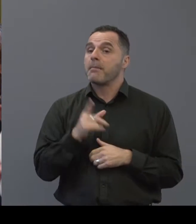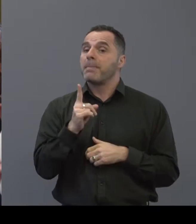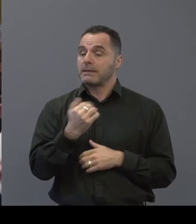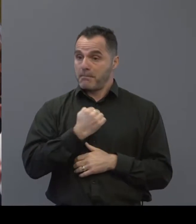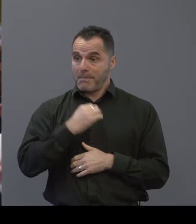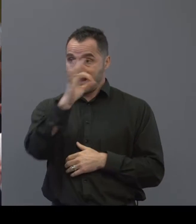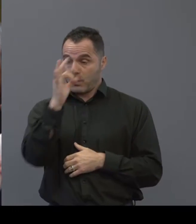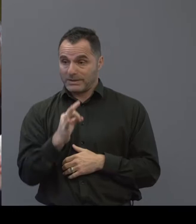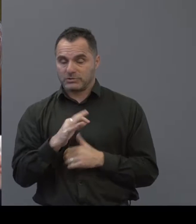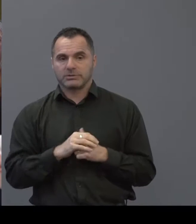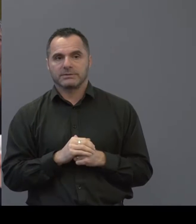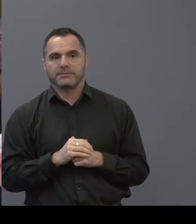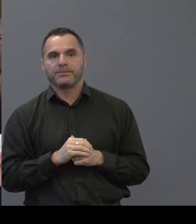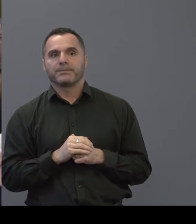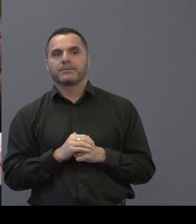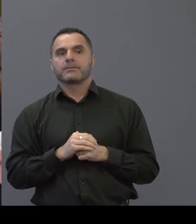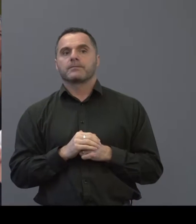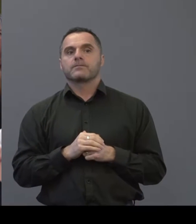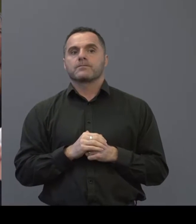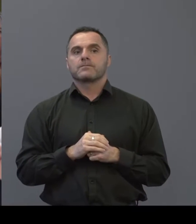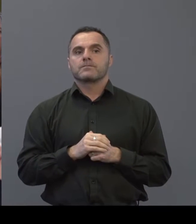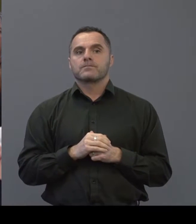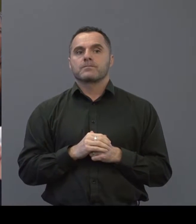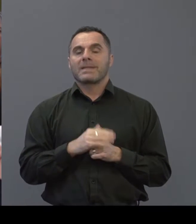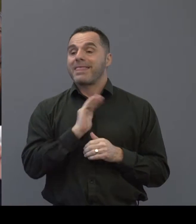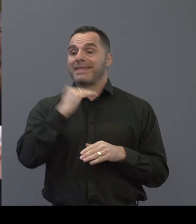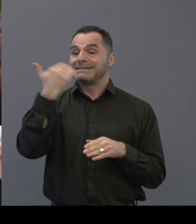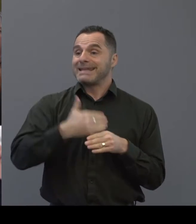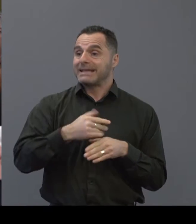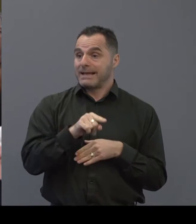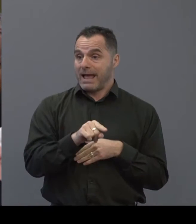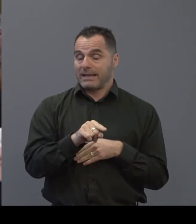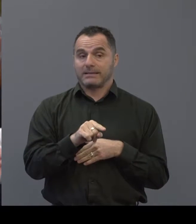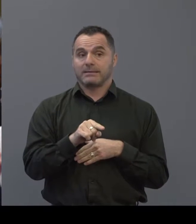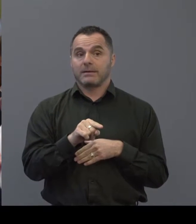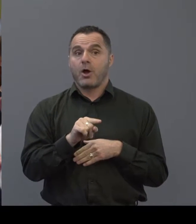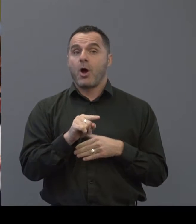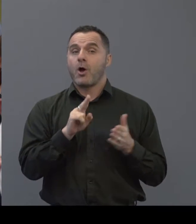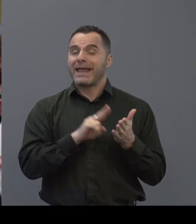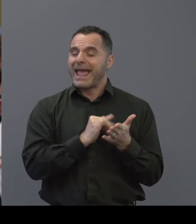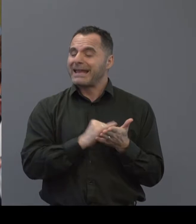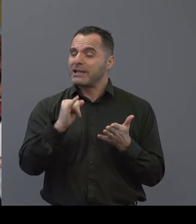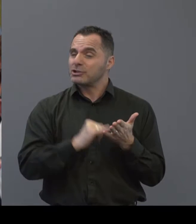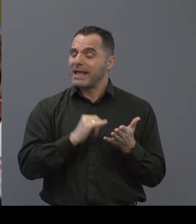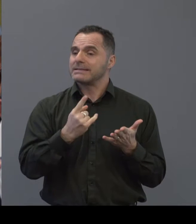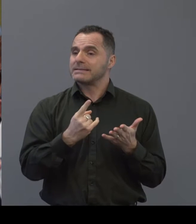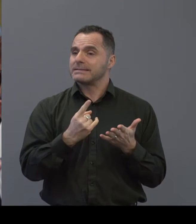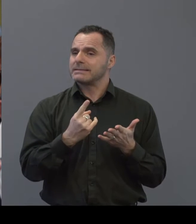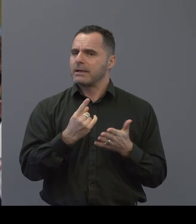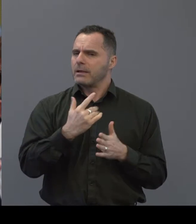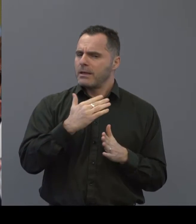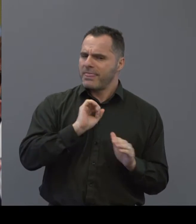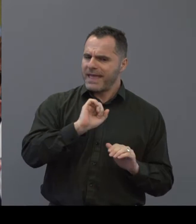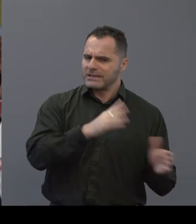question i had was about the deadline that nhs england might put on the services it actually commissions itself for them to be equips